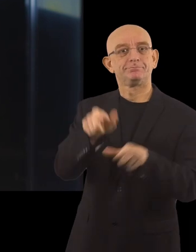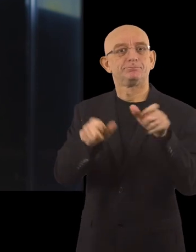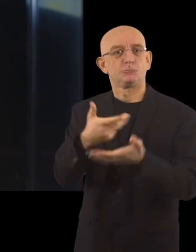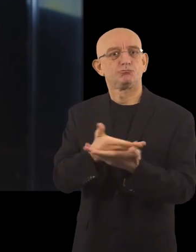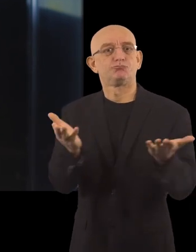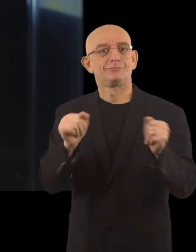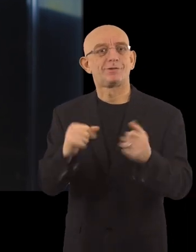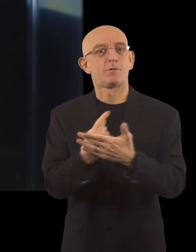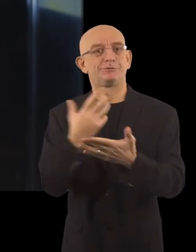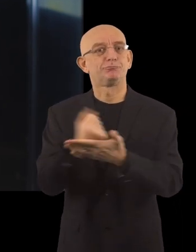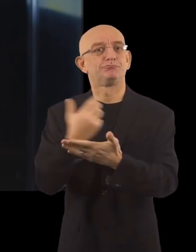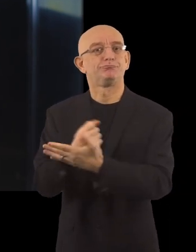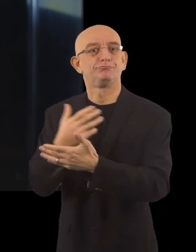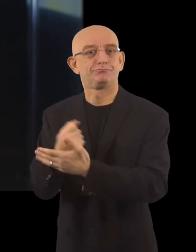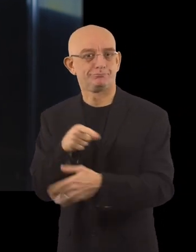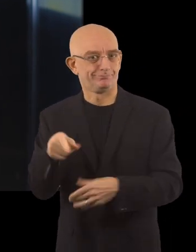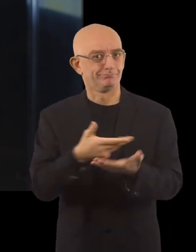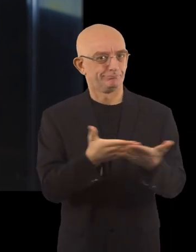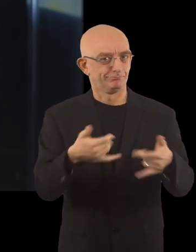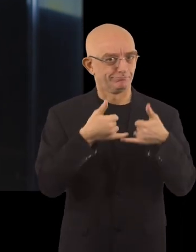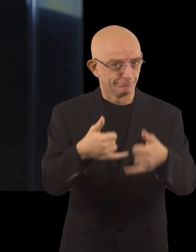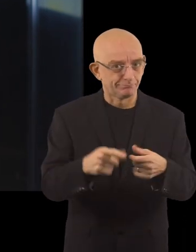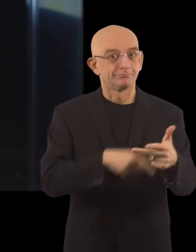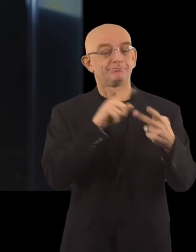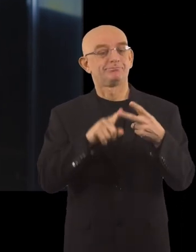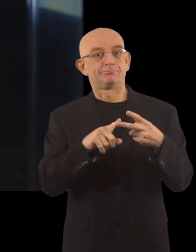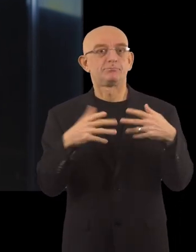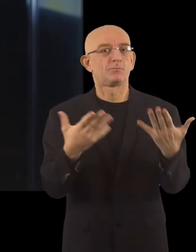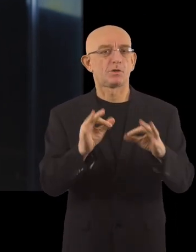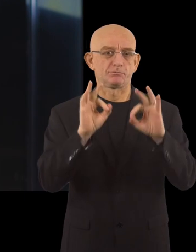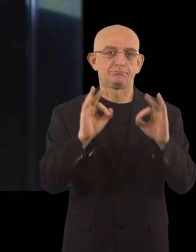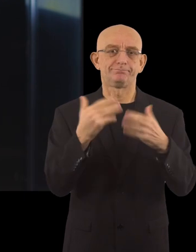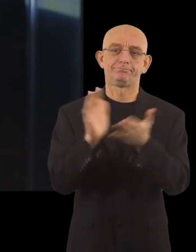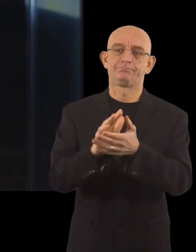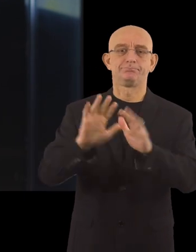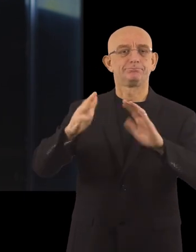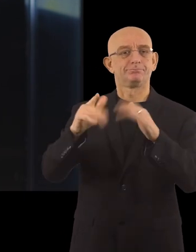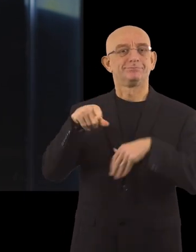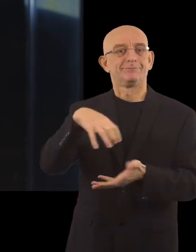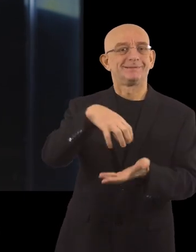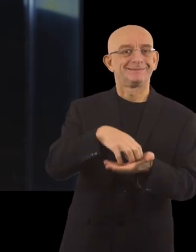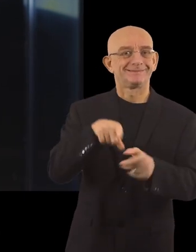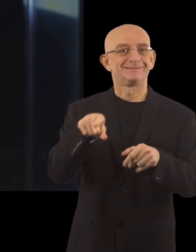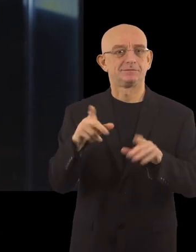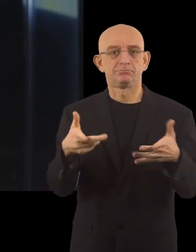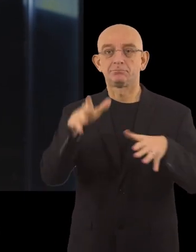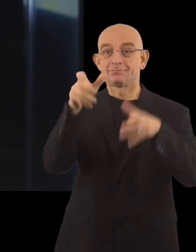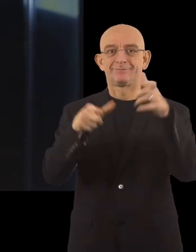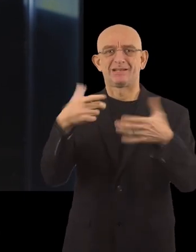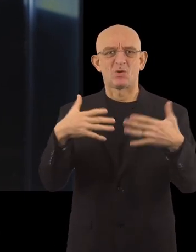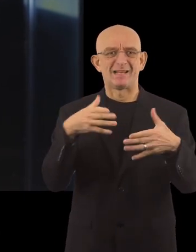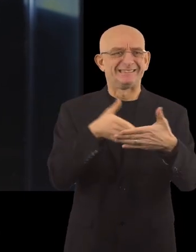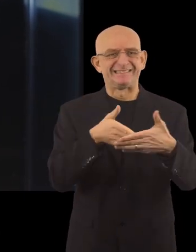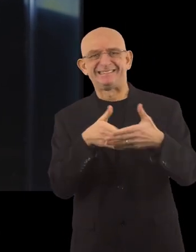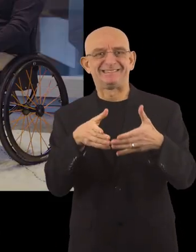an opportunity to make the city better for everybody. And a special mention for a city that did outstanding work in making the physical